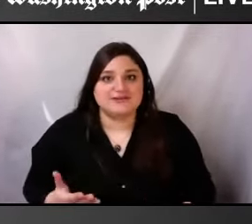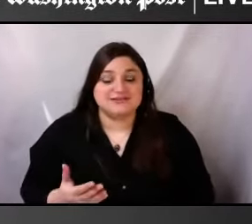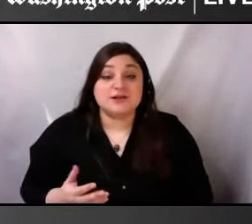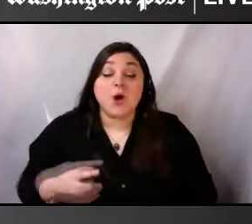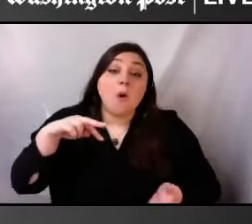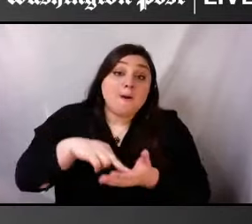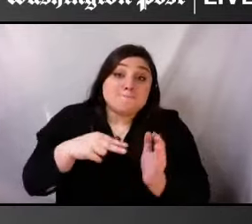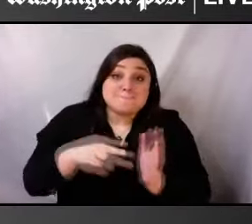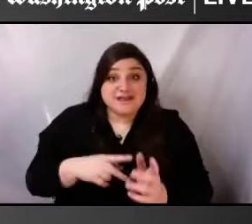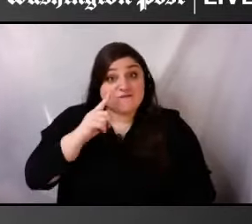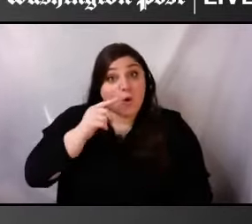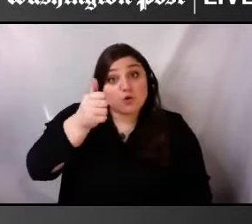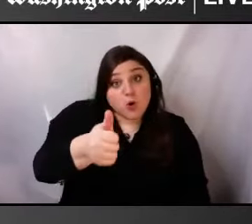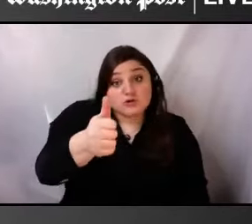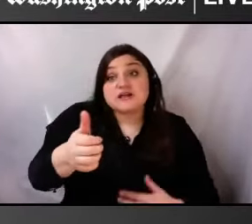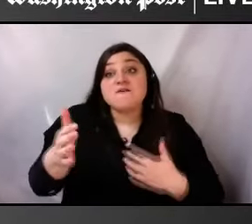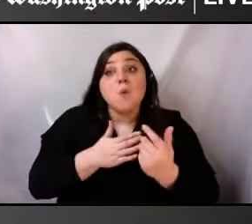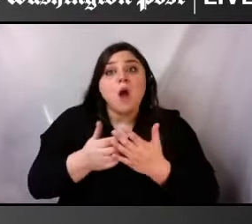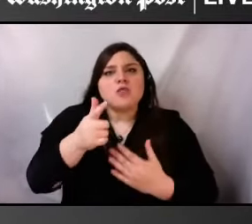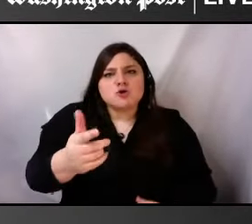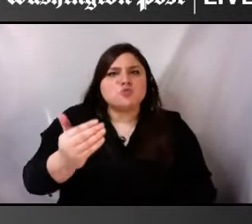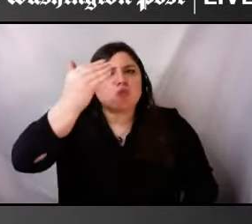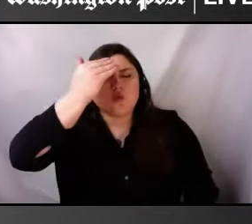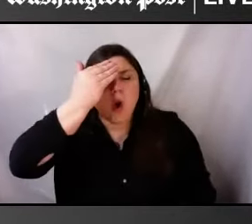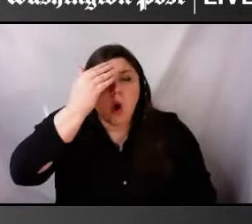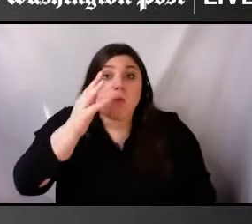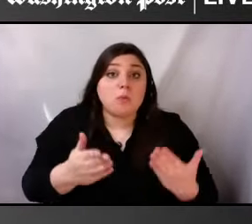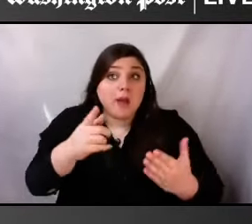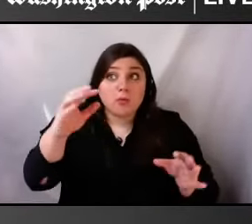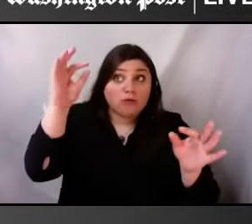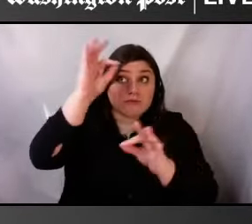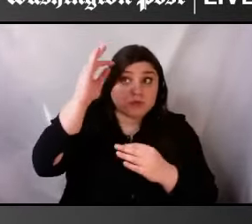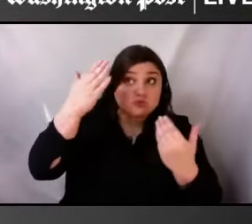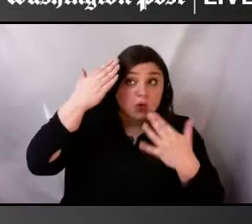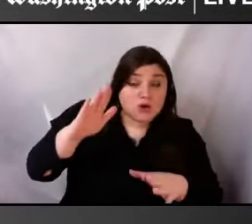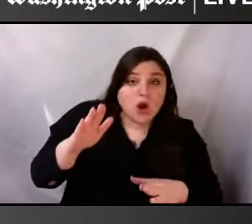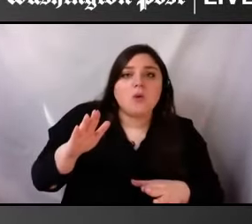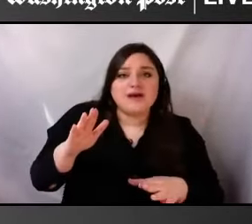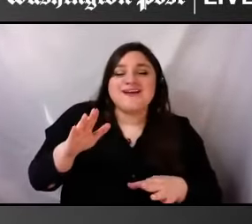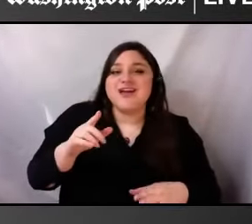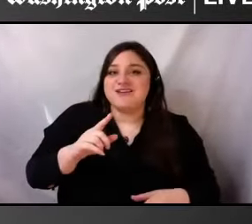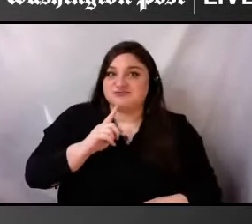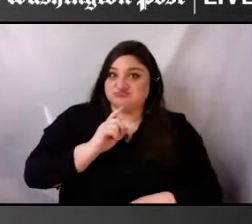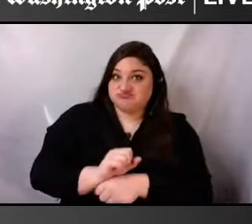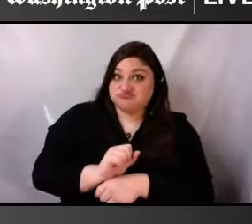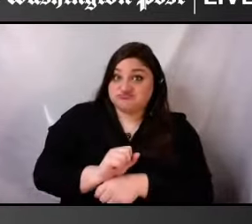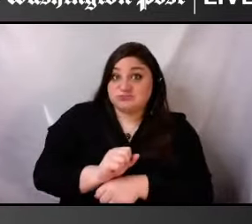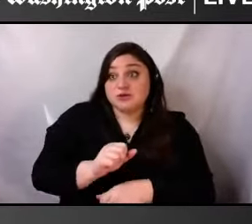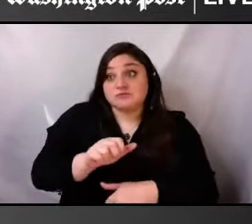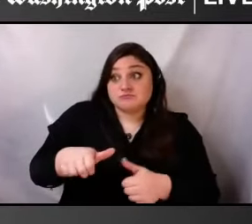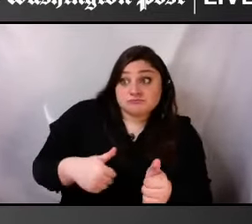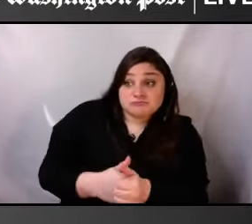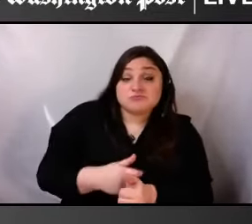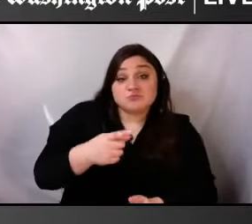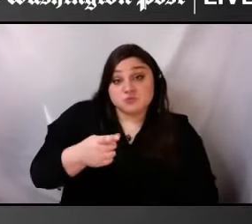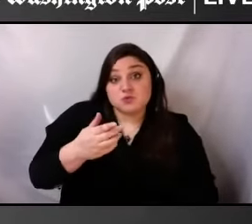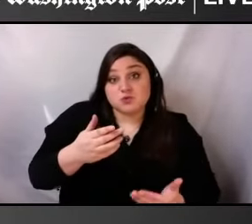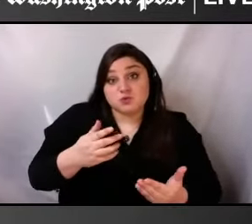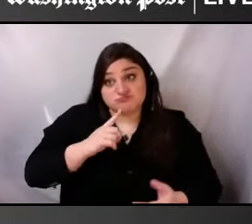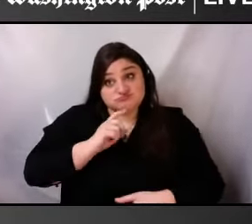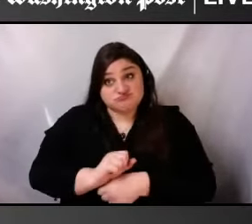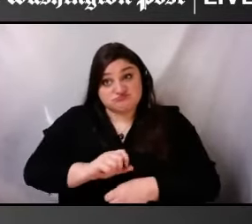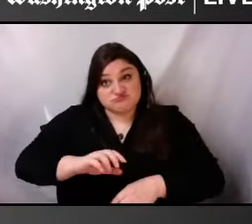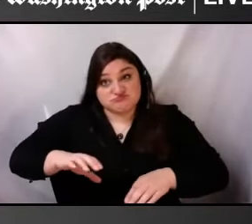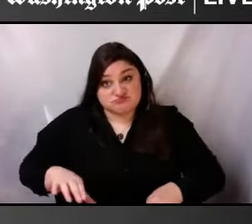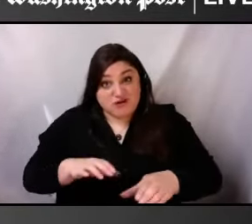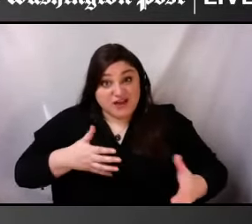interacting with, with people who experience disabilities. Um, and, and, and, and is the case in the media, um, that's the